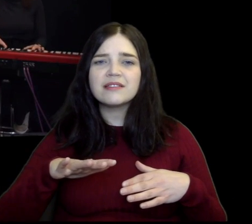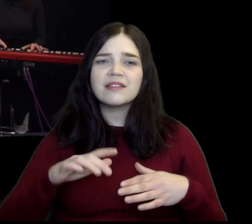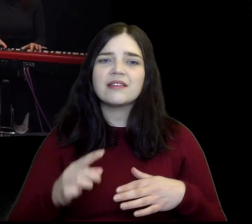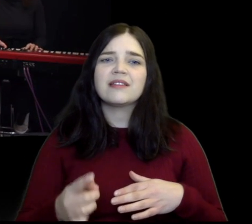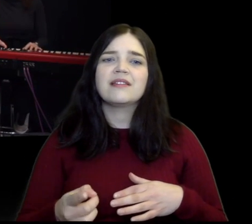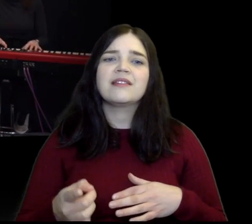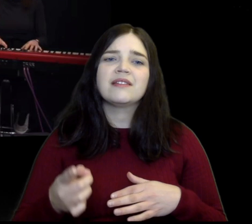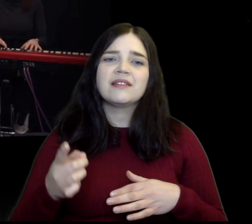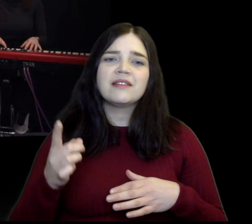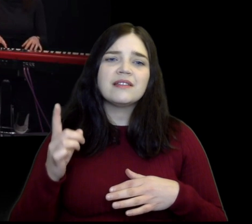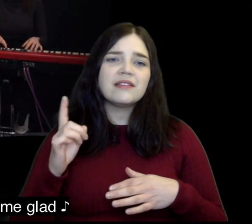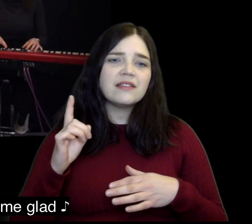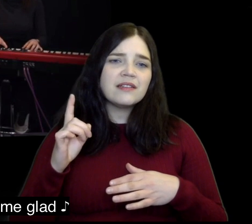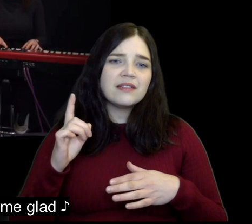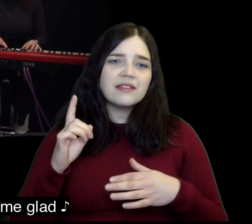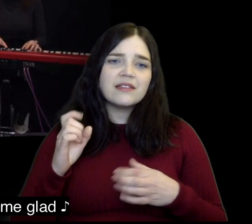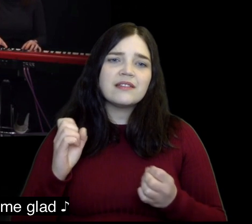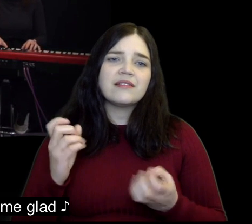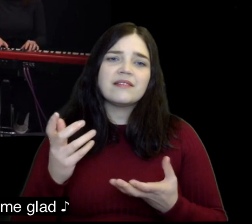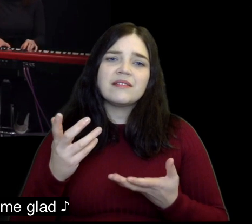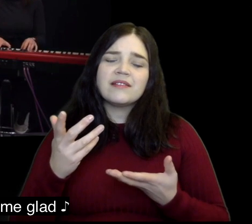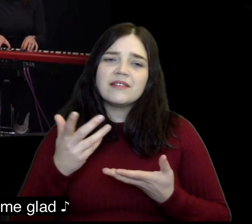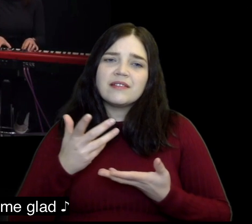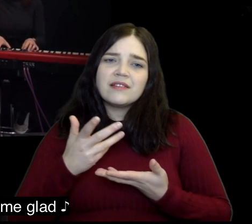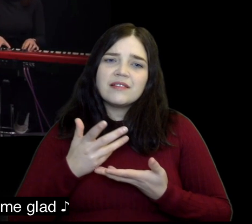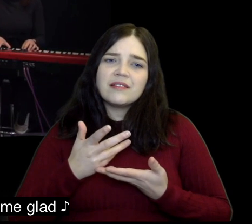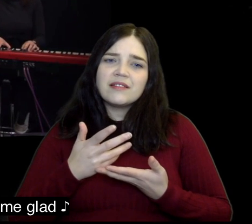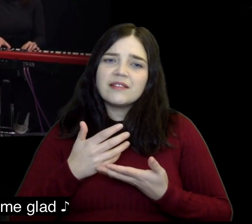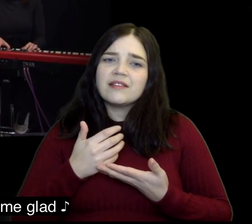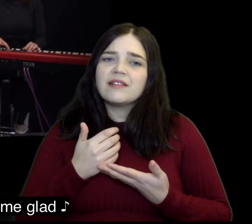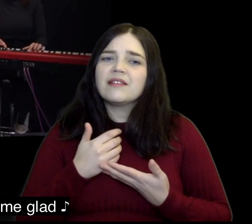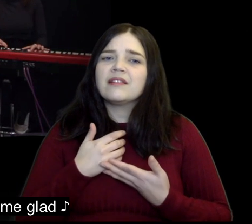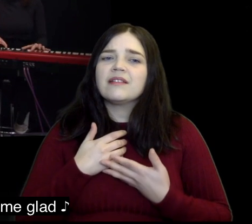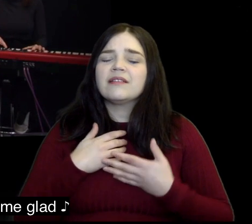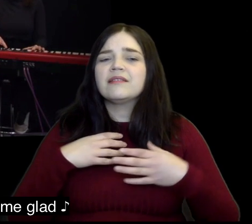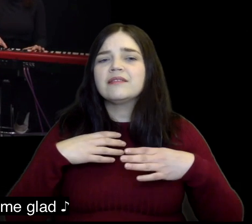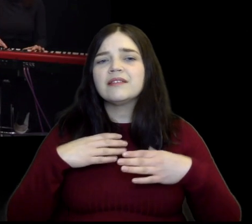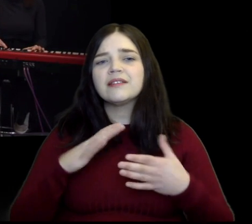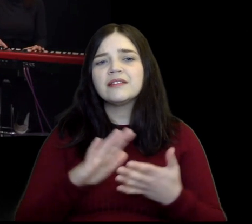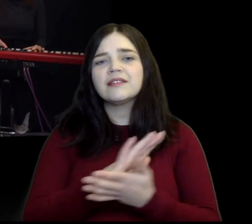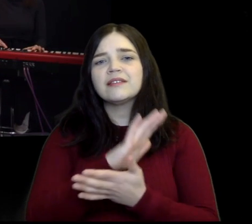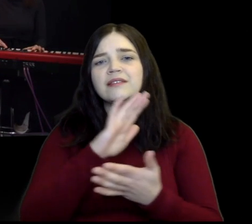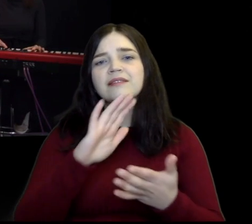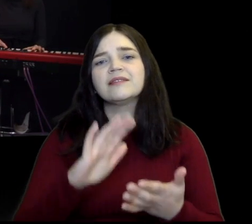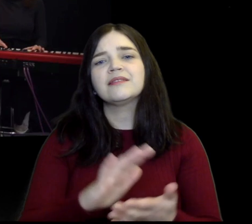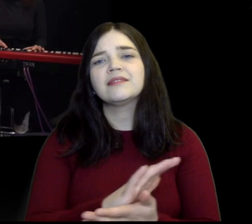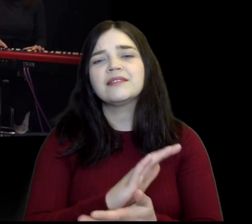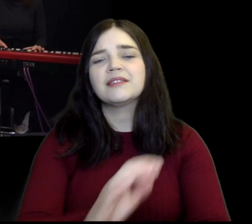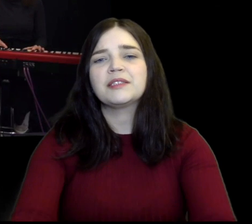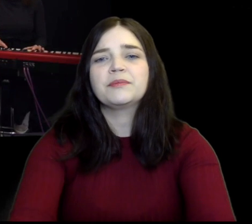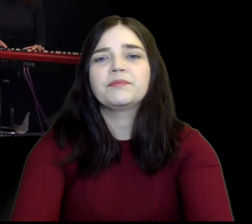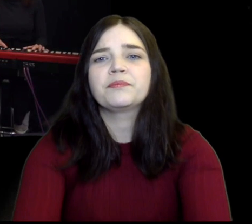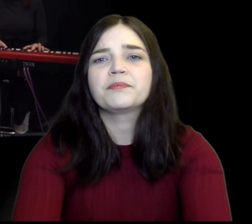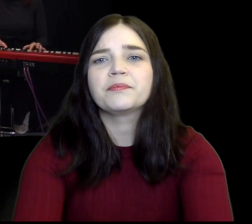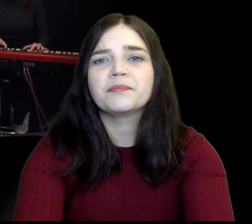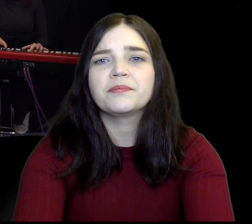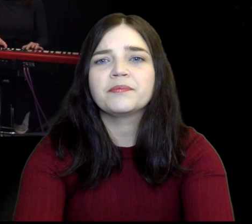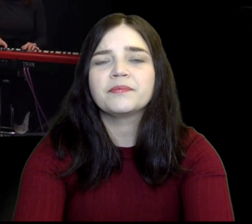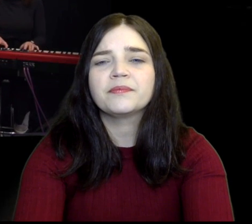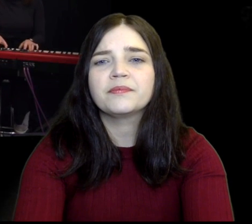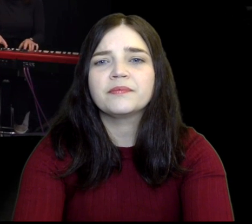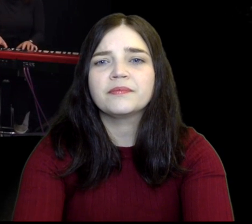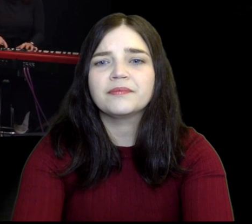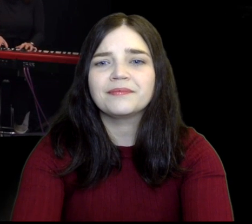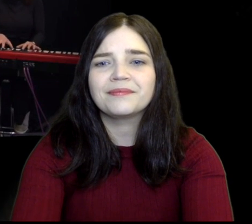in Him a resting place and He has made me